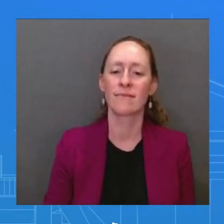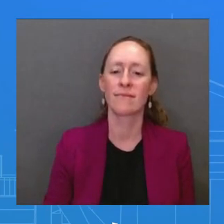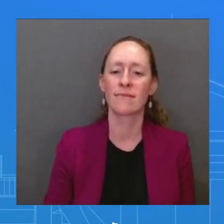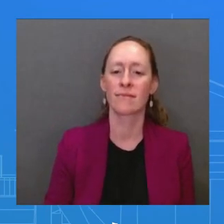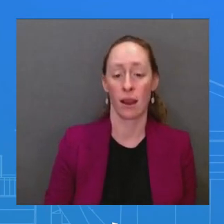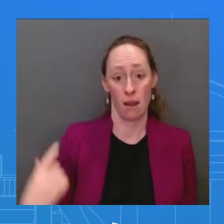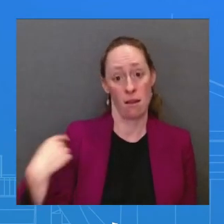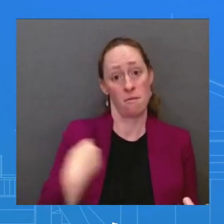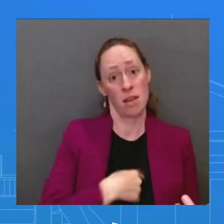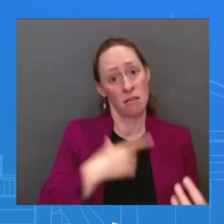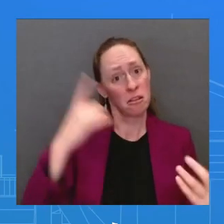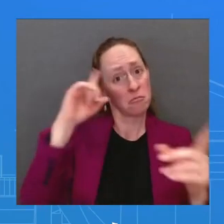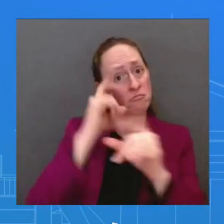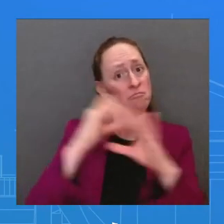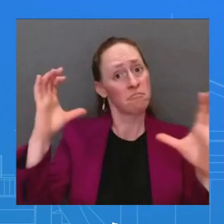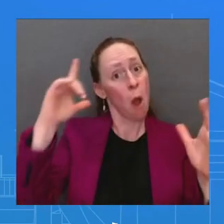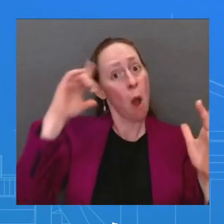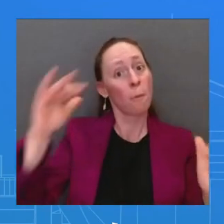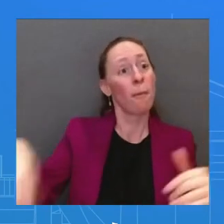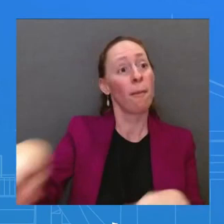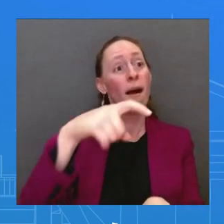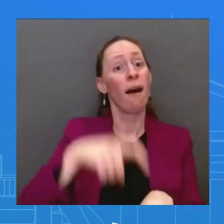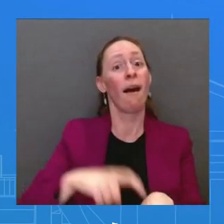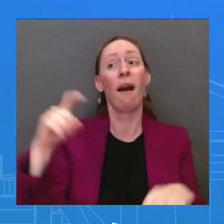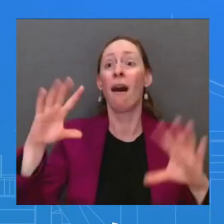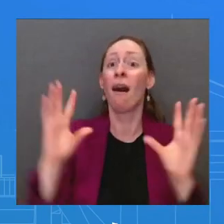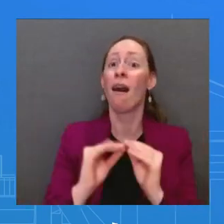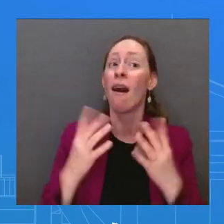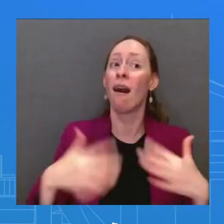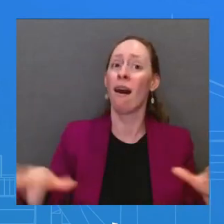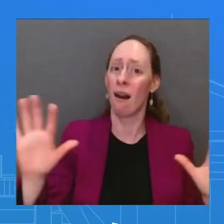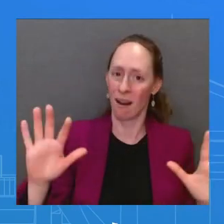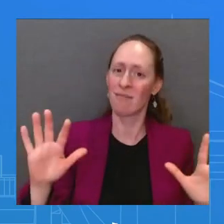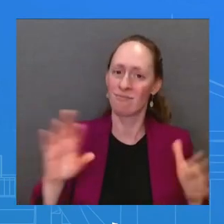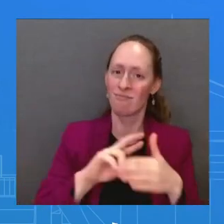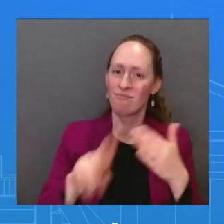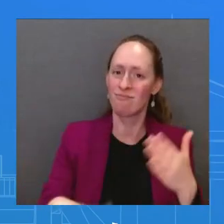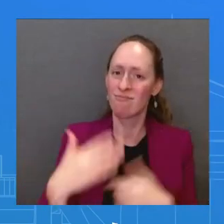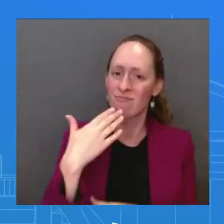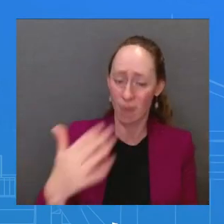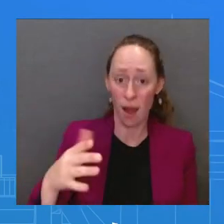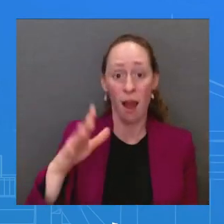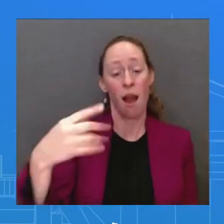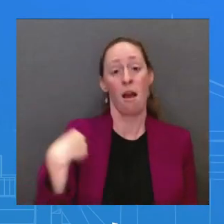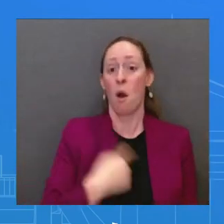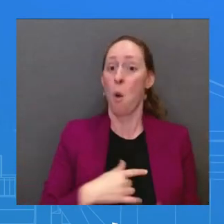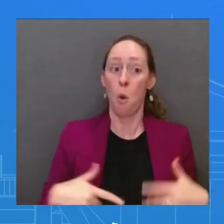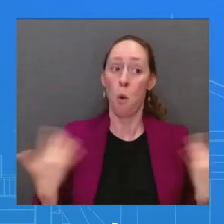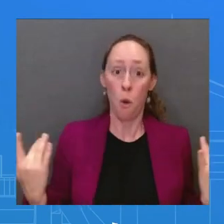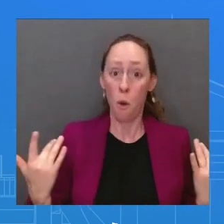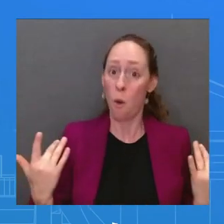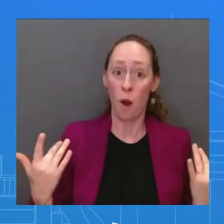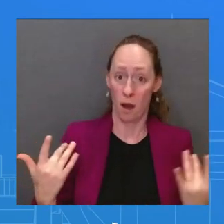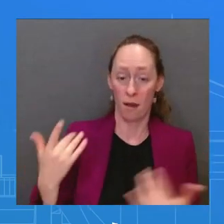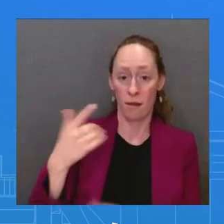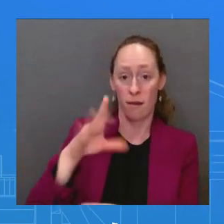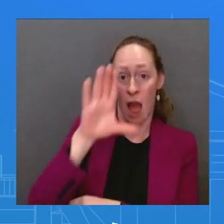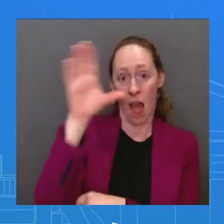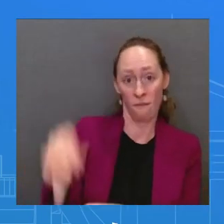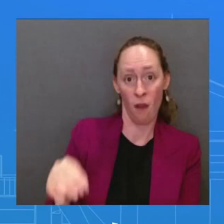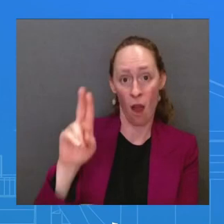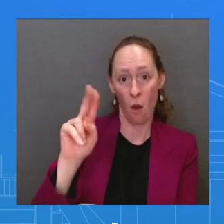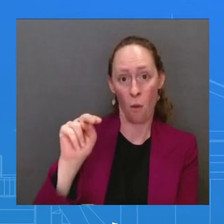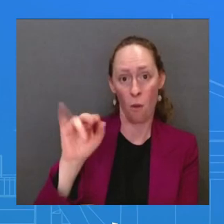to warmly welcoming the African Union as a permanent member of the G20, the newest permanent member. We believe that the African Union's